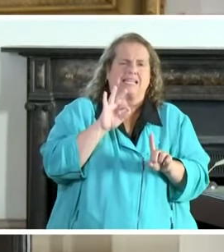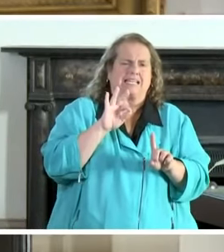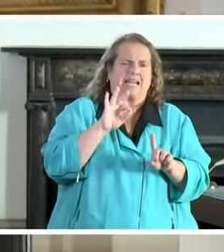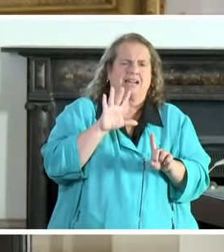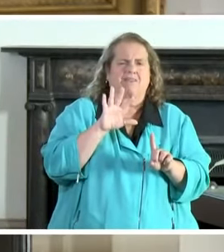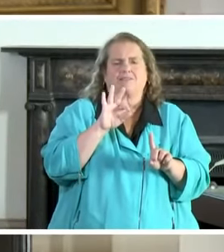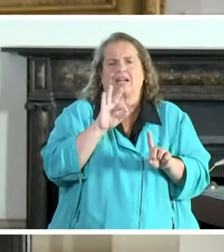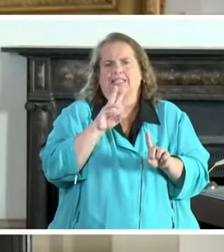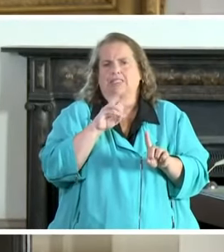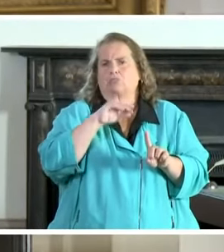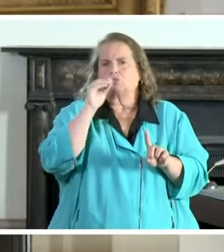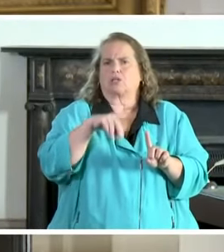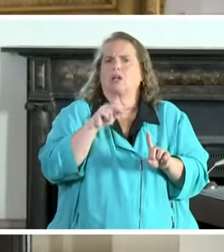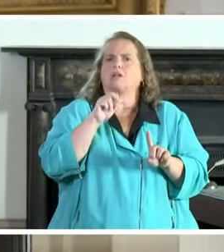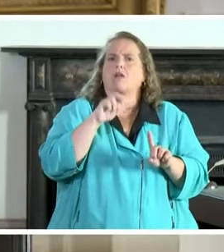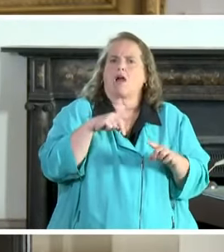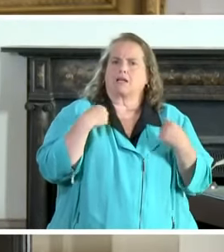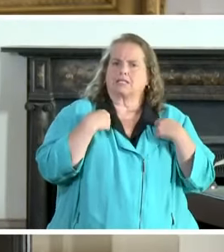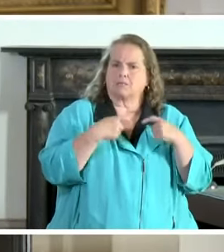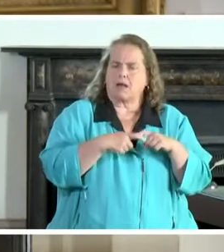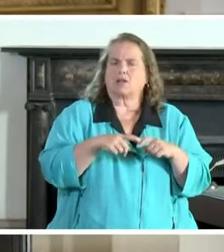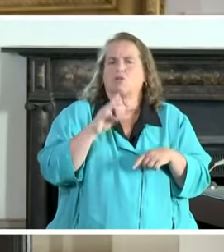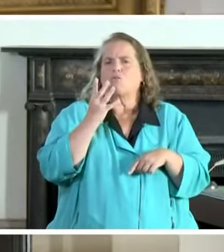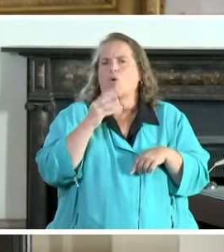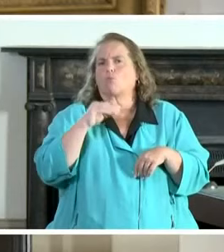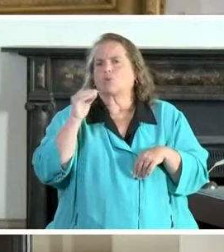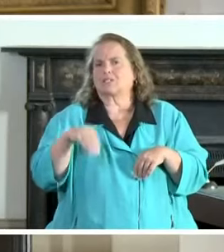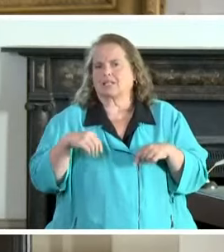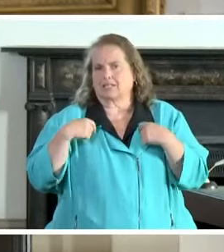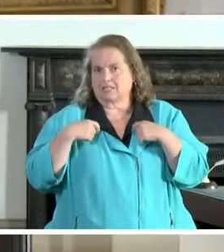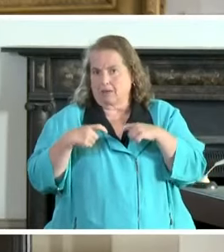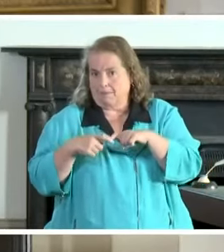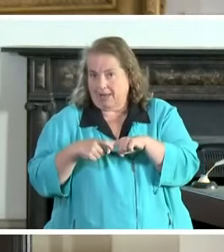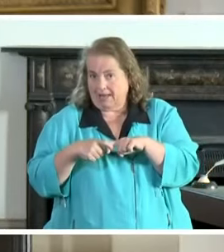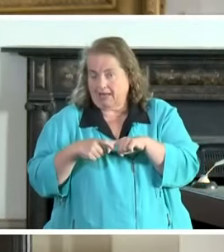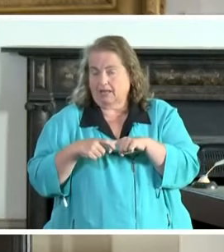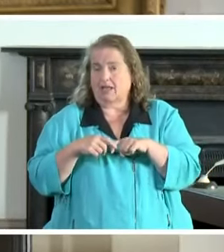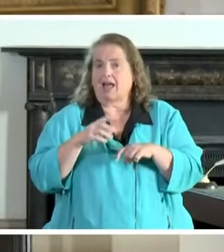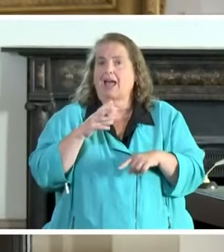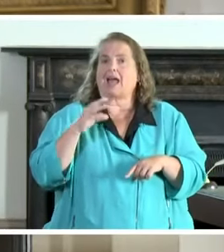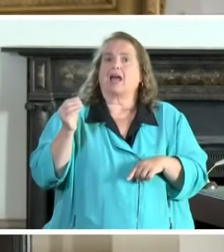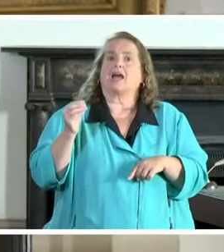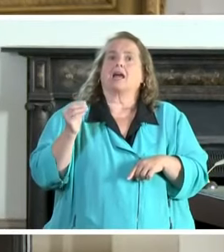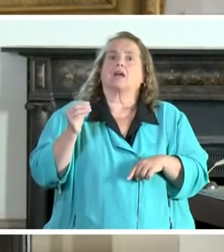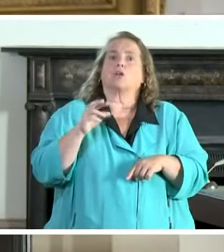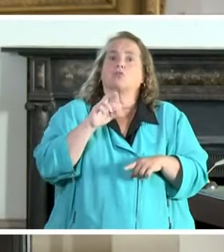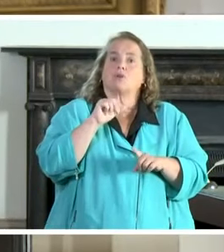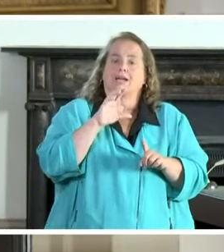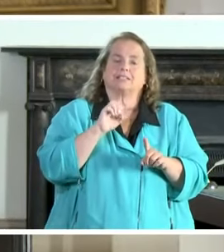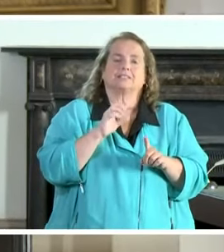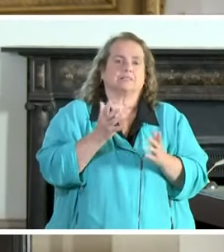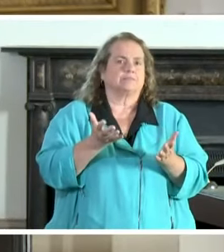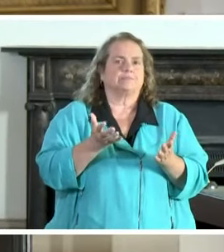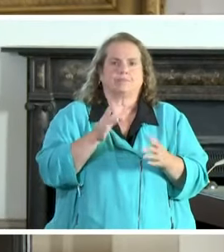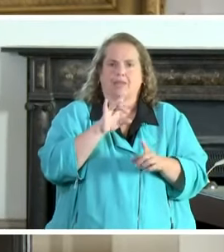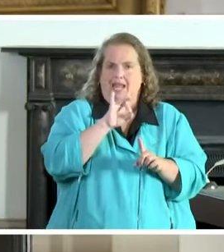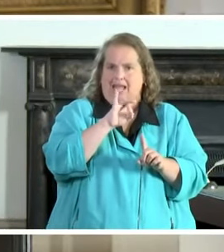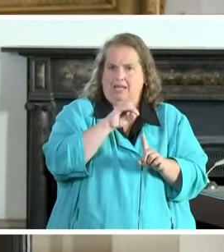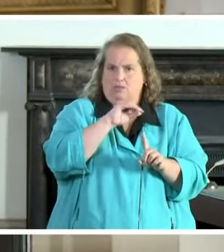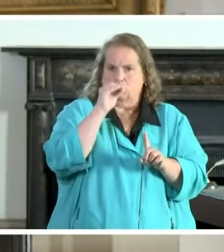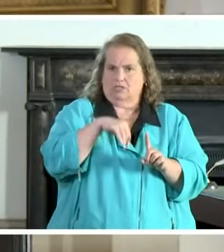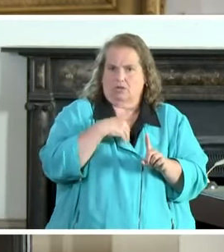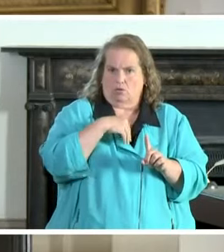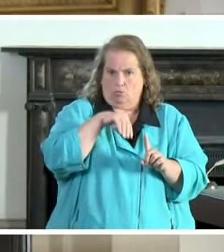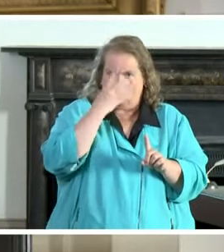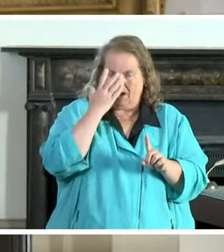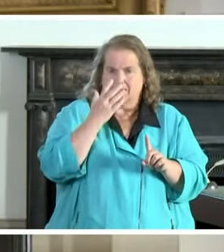96 percent non-hispanic and four percent hispanic and then on racial breakdown 80 white